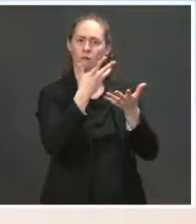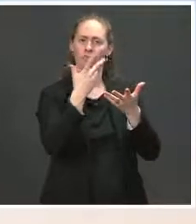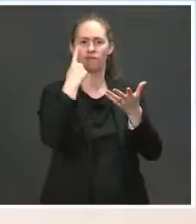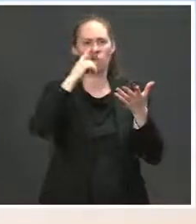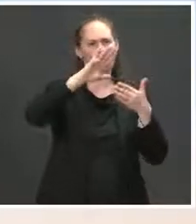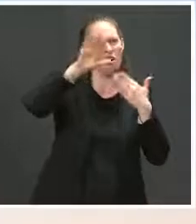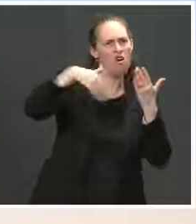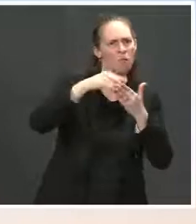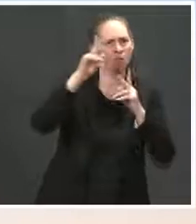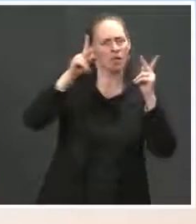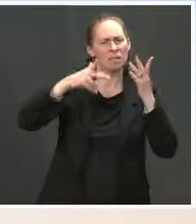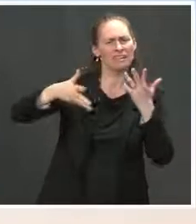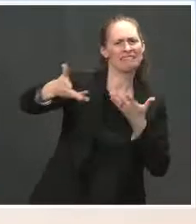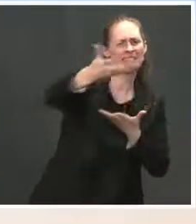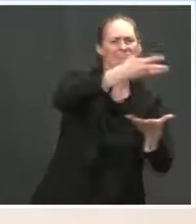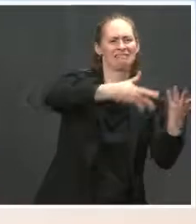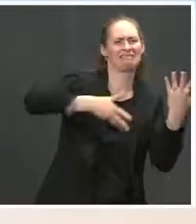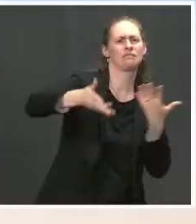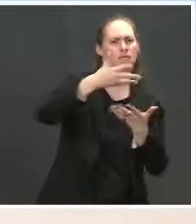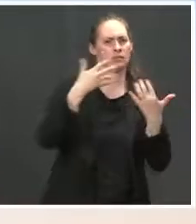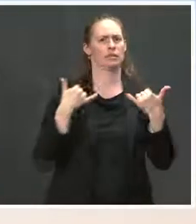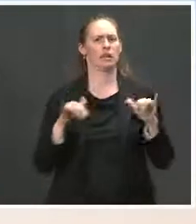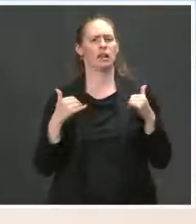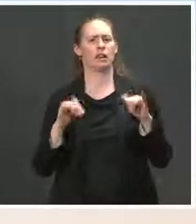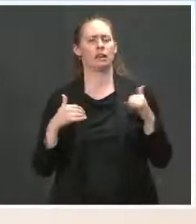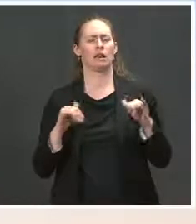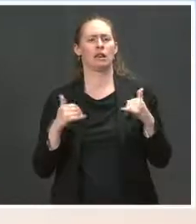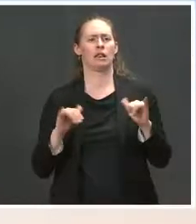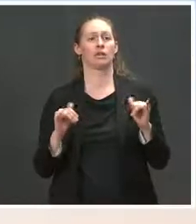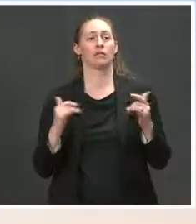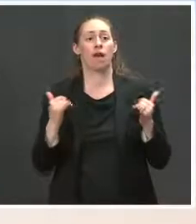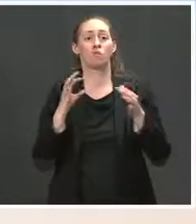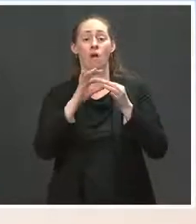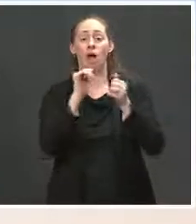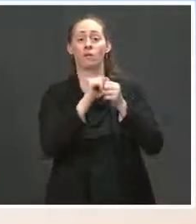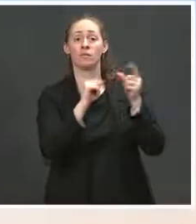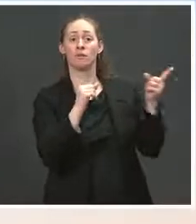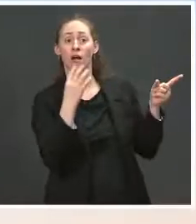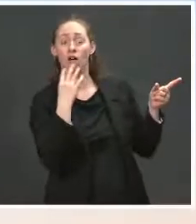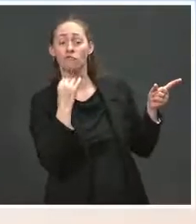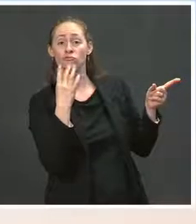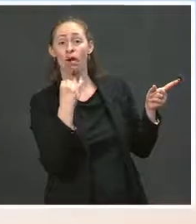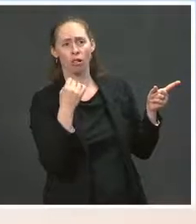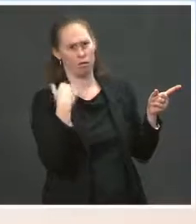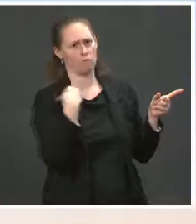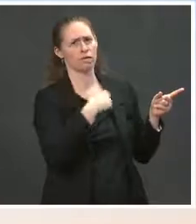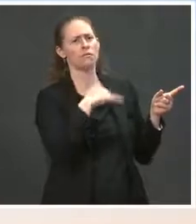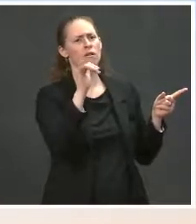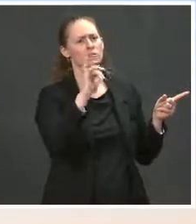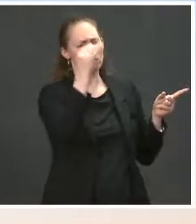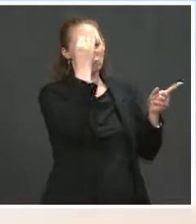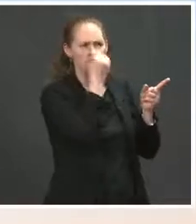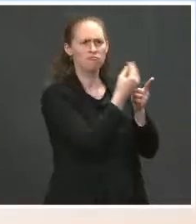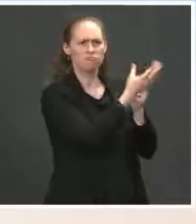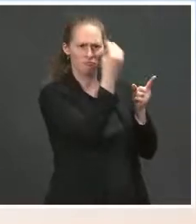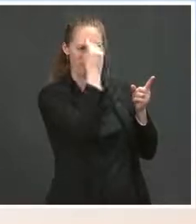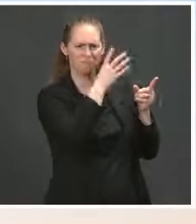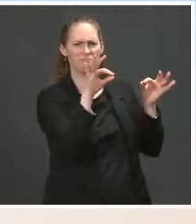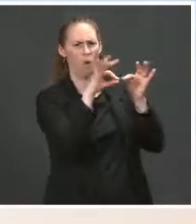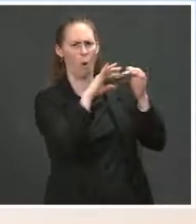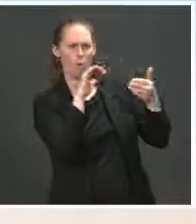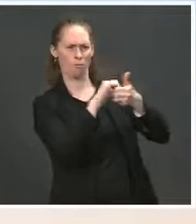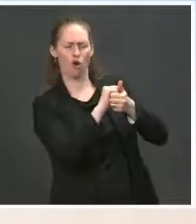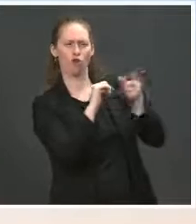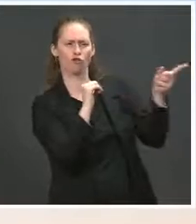still — they're still happening. As it relates to Israel, we have kept them abreast as a key partner of these discussions or of our